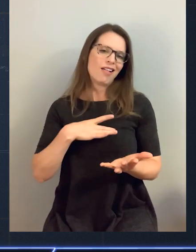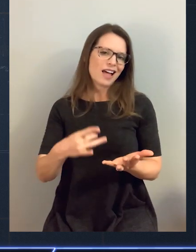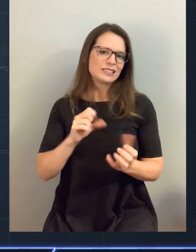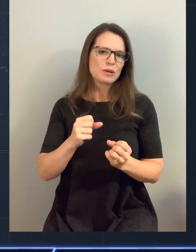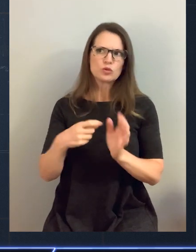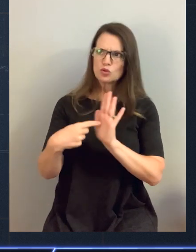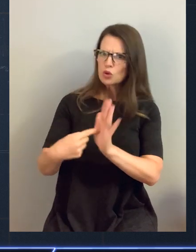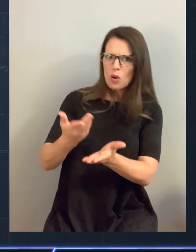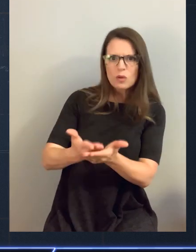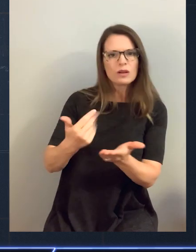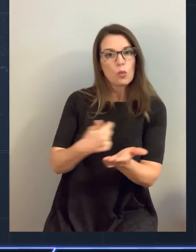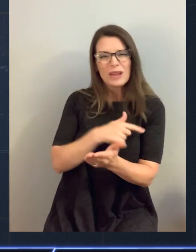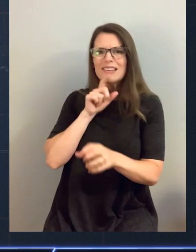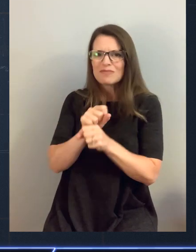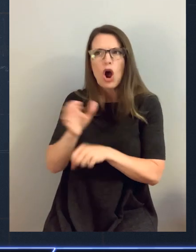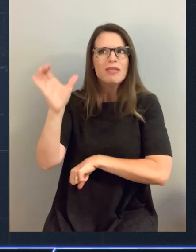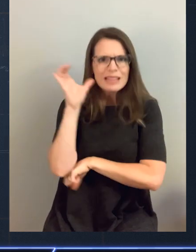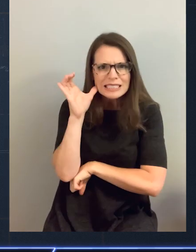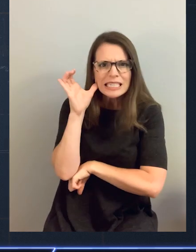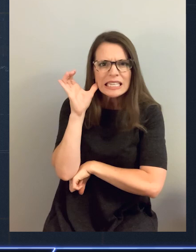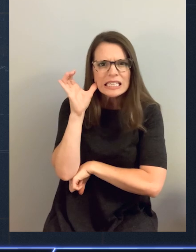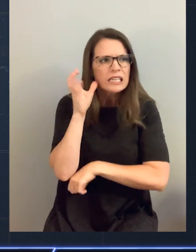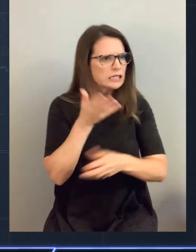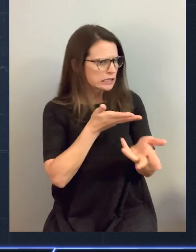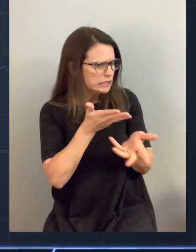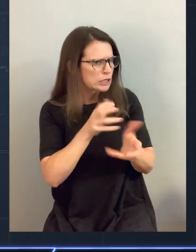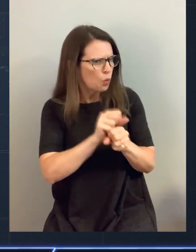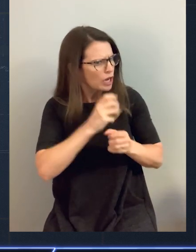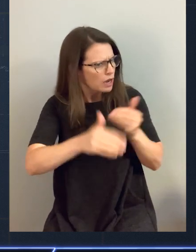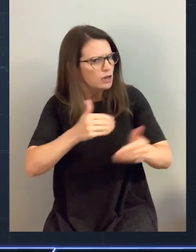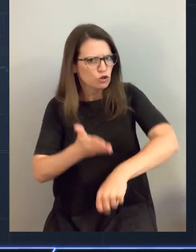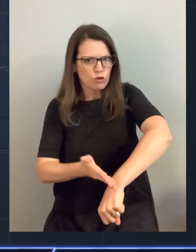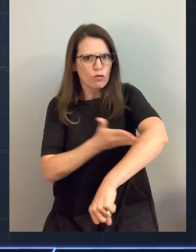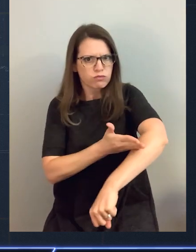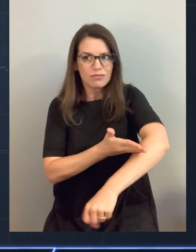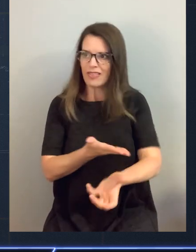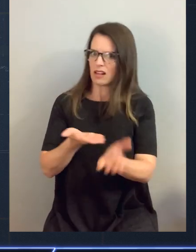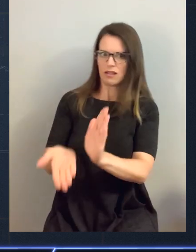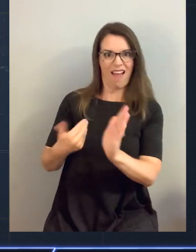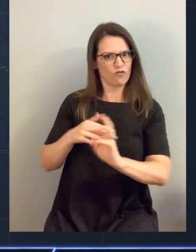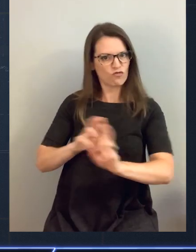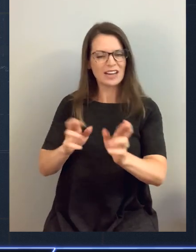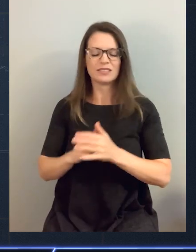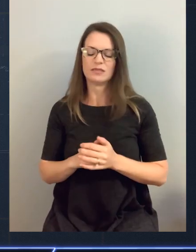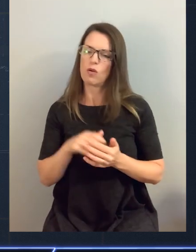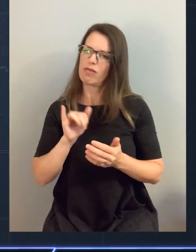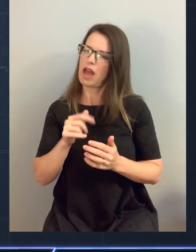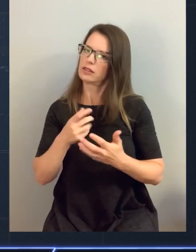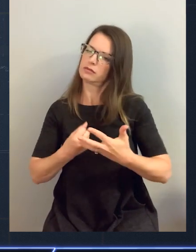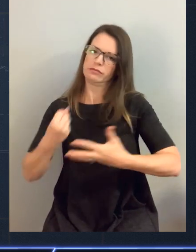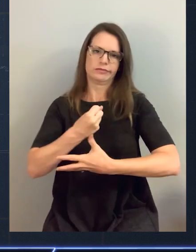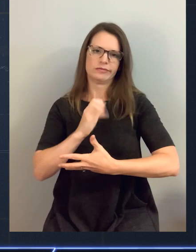loop, make it clear that we're listening and able to respond. So this is just one aspect of what we call customer obsession,